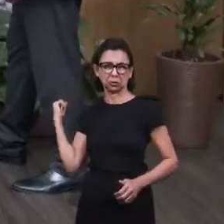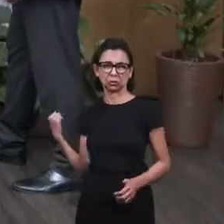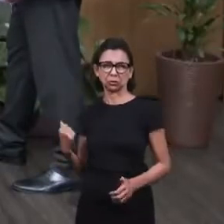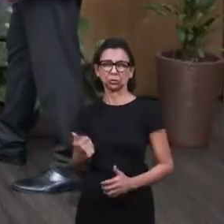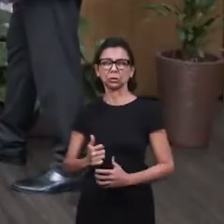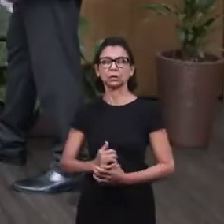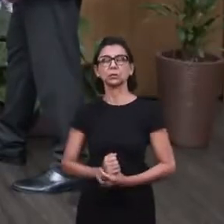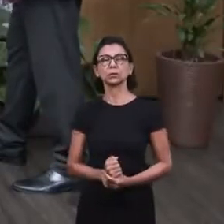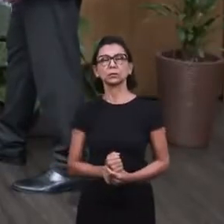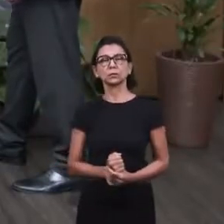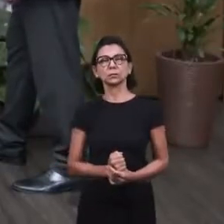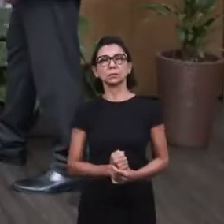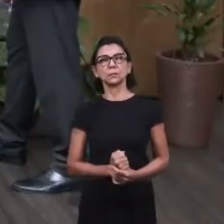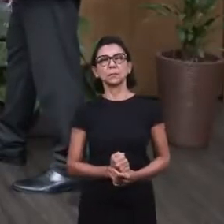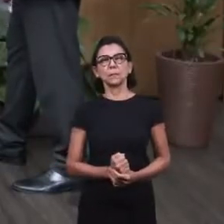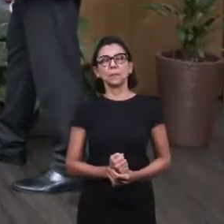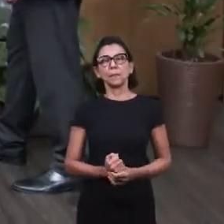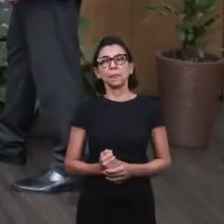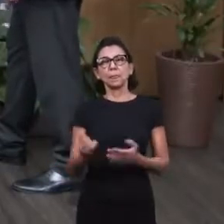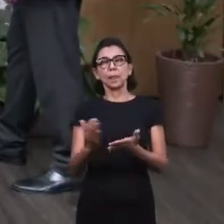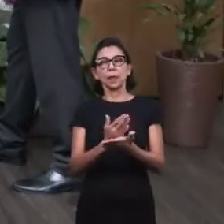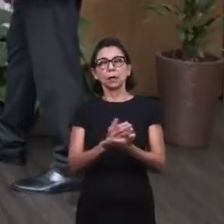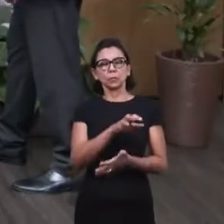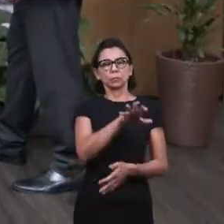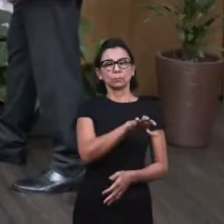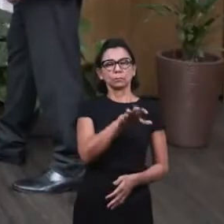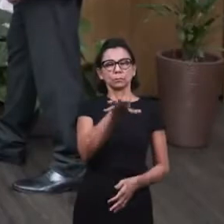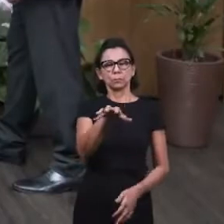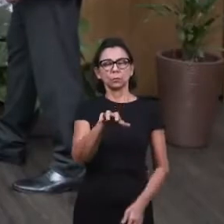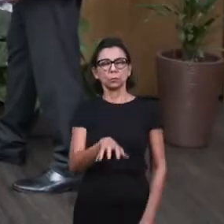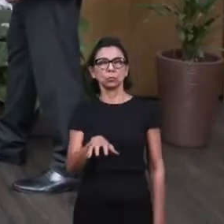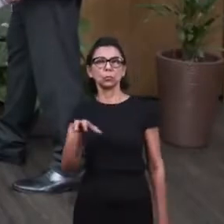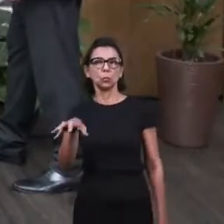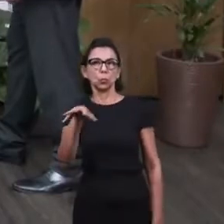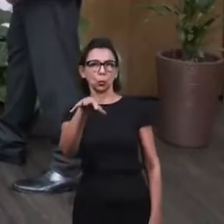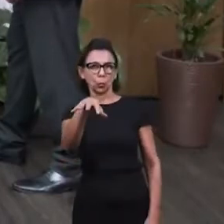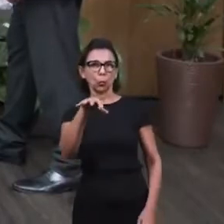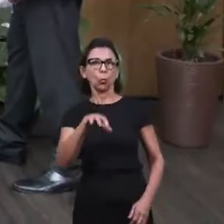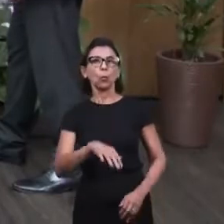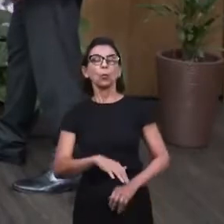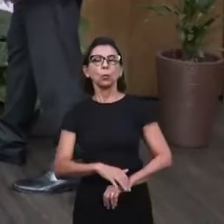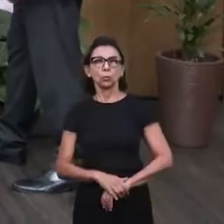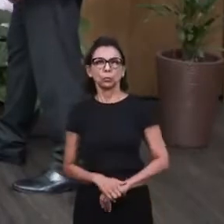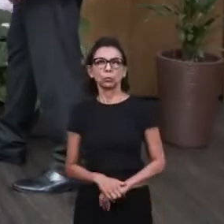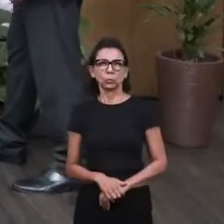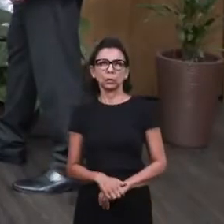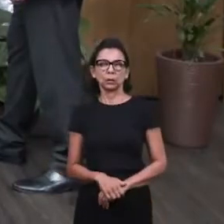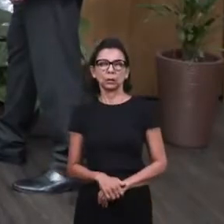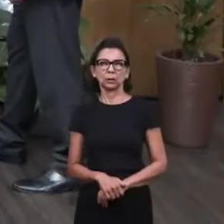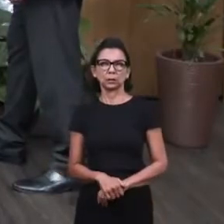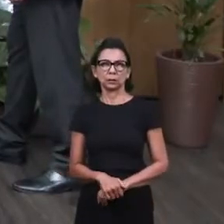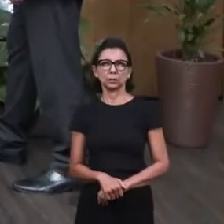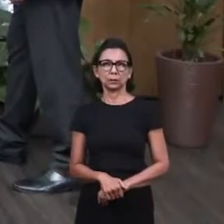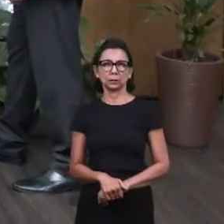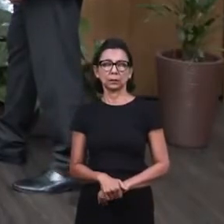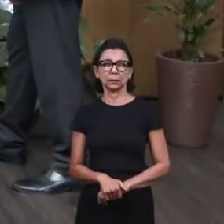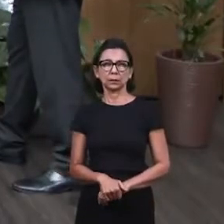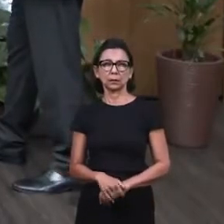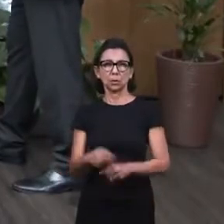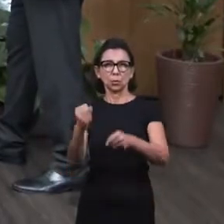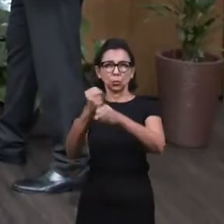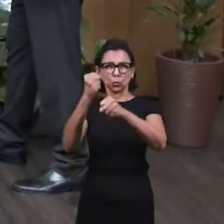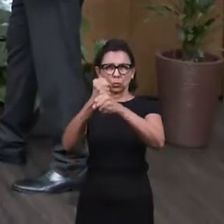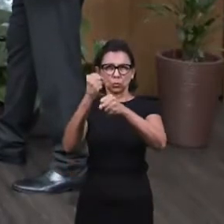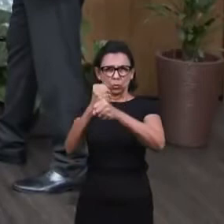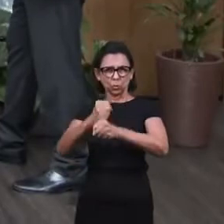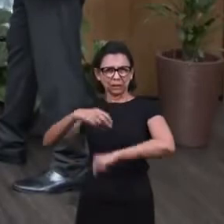And here is the image. This image is just shown a few images of the ruins of Capernaum from the time of Jesus.